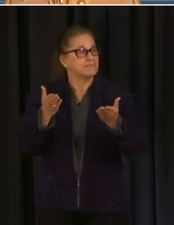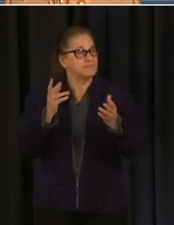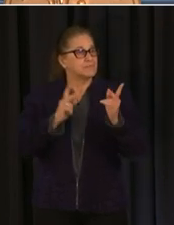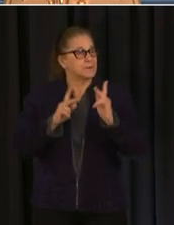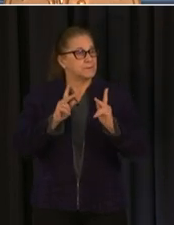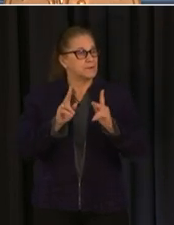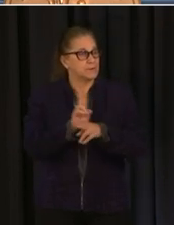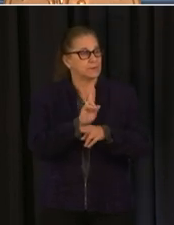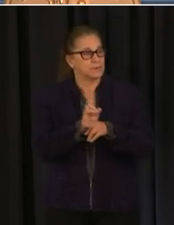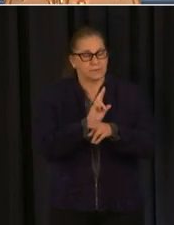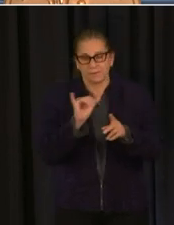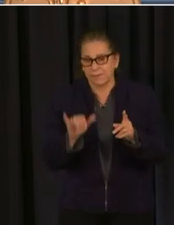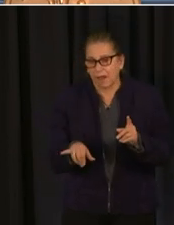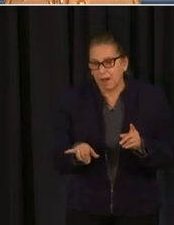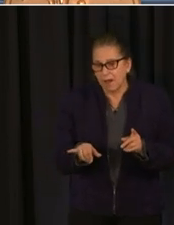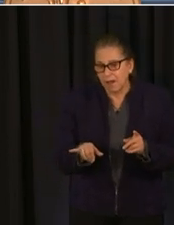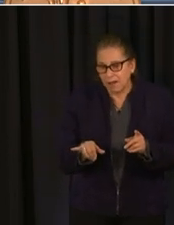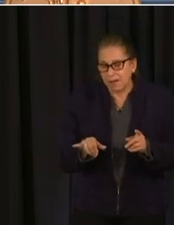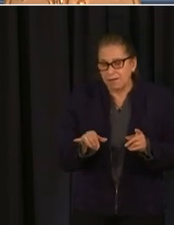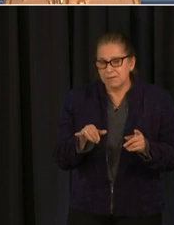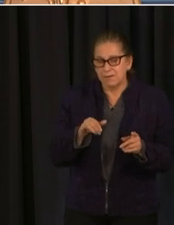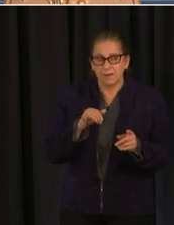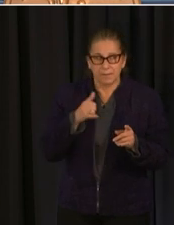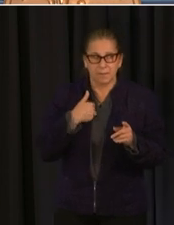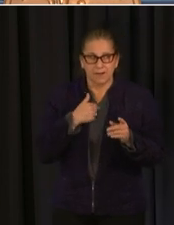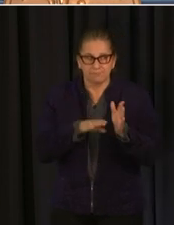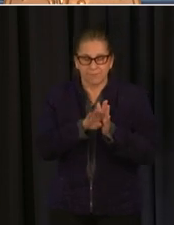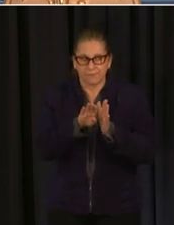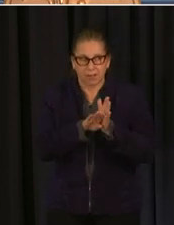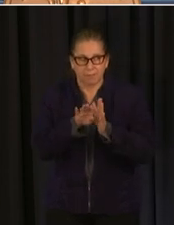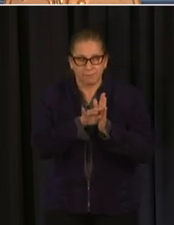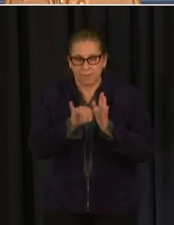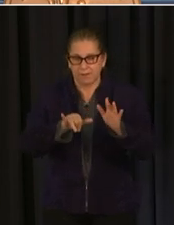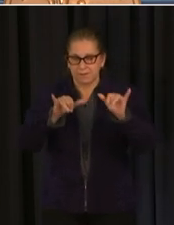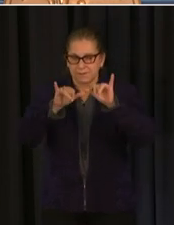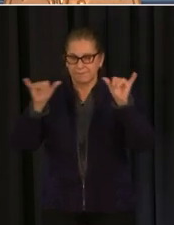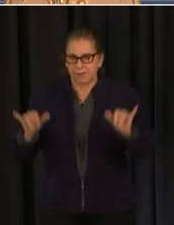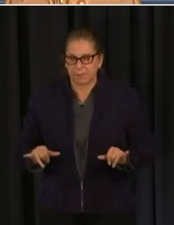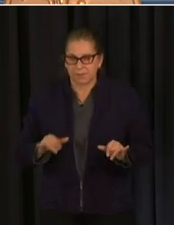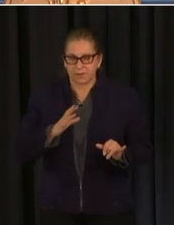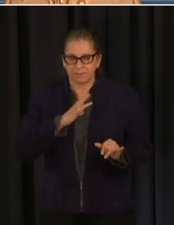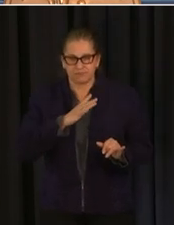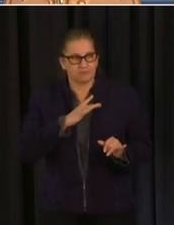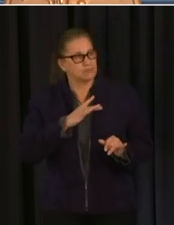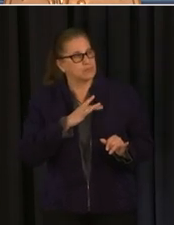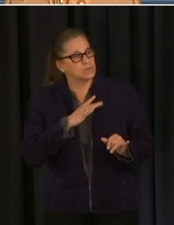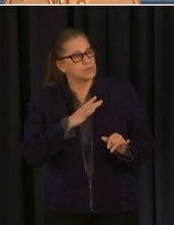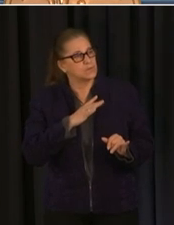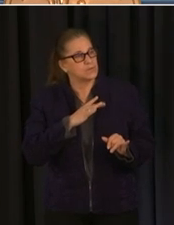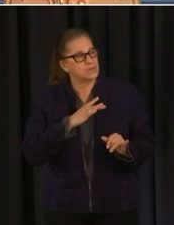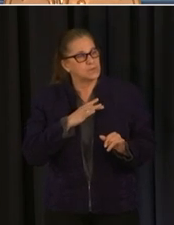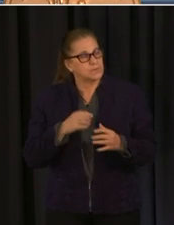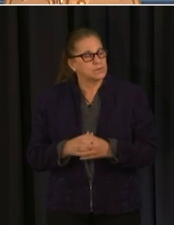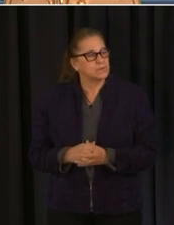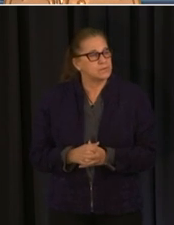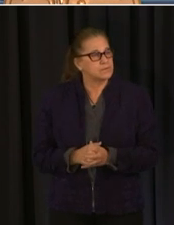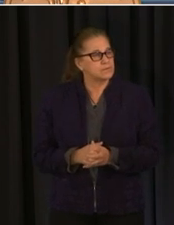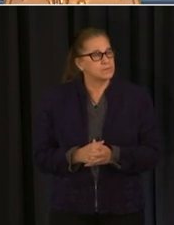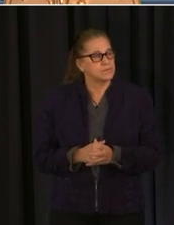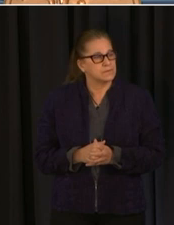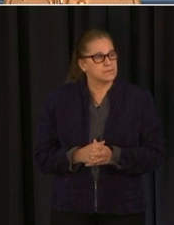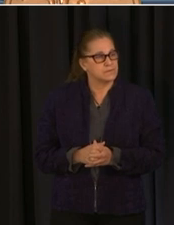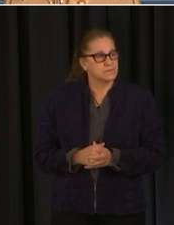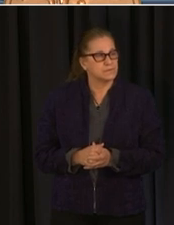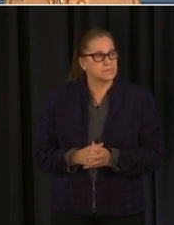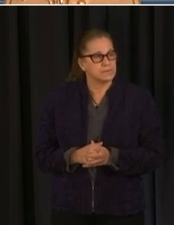furthermore i mentioned last week i think in a response to a question uh that our